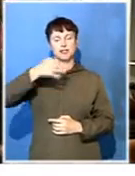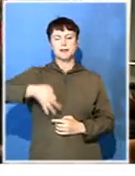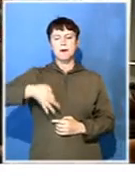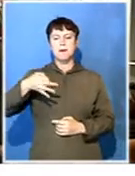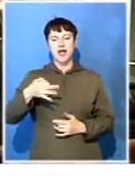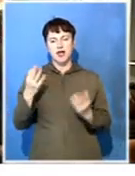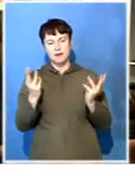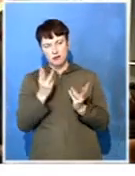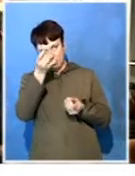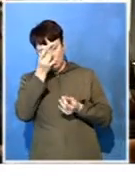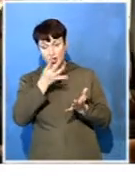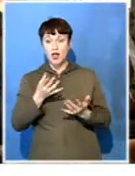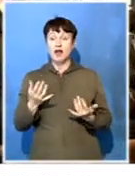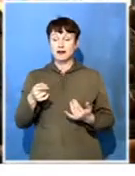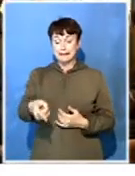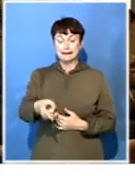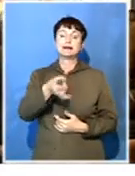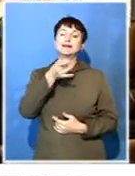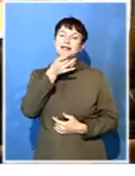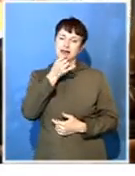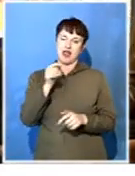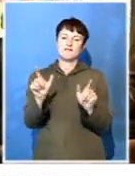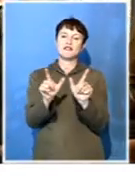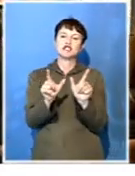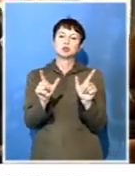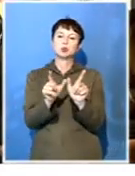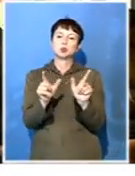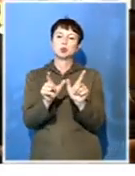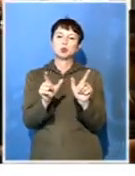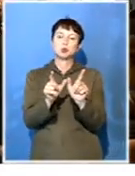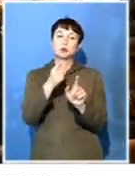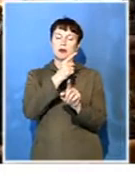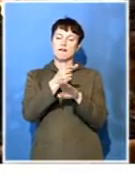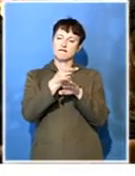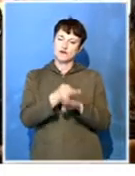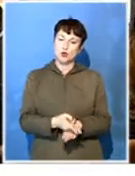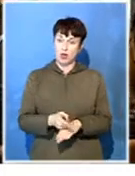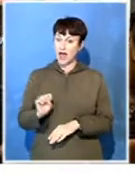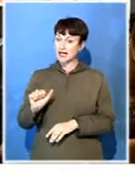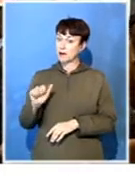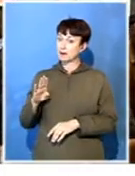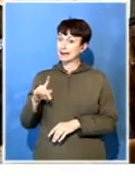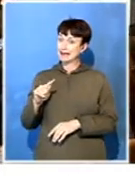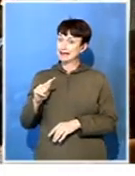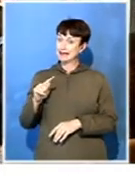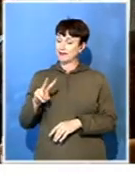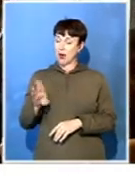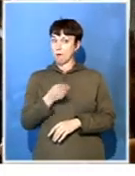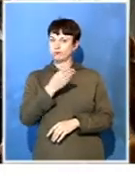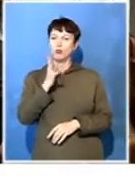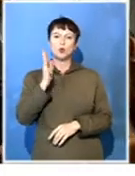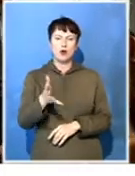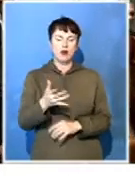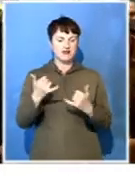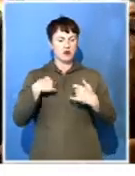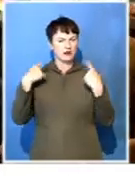The funeral will be taking place in Vintuk on Saturday. SABC will be live at that funeral as well. And paying tribute to this